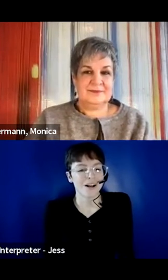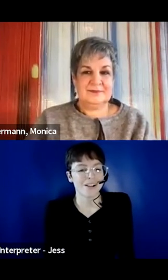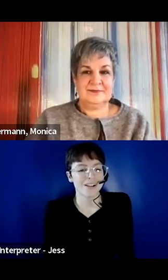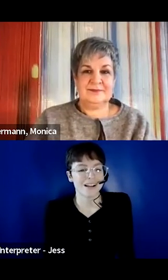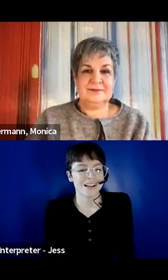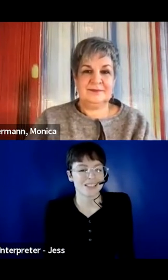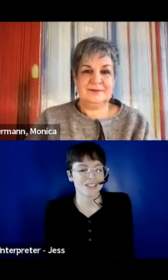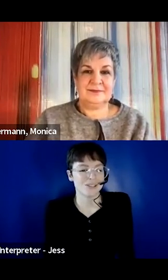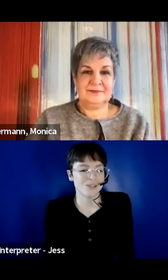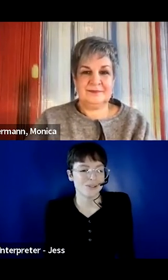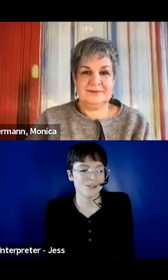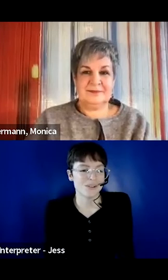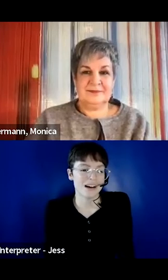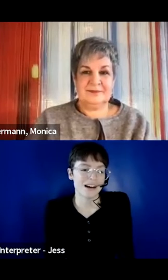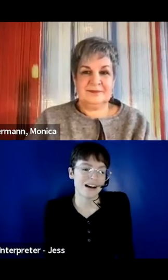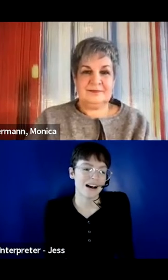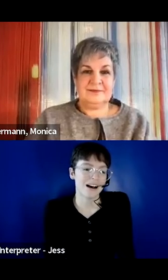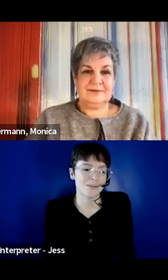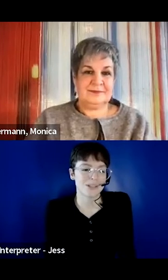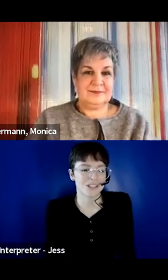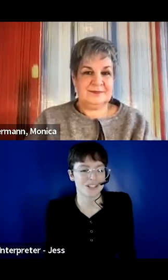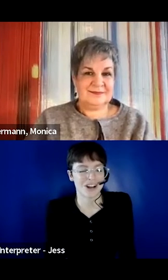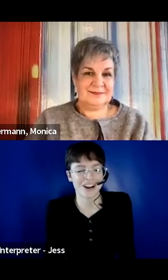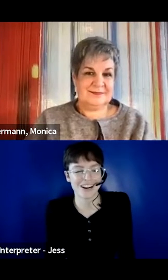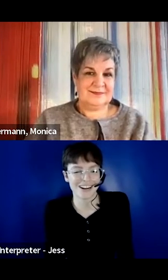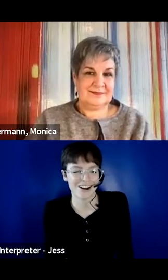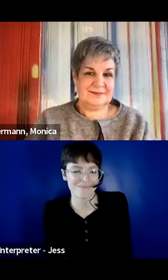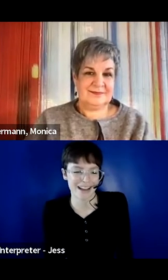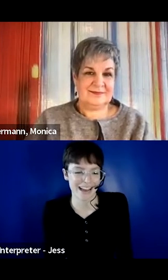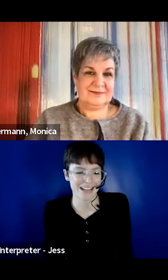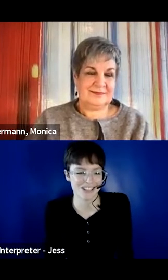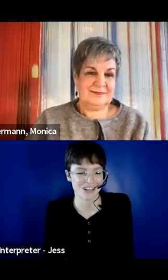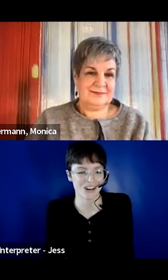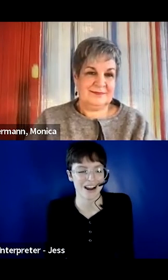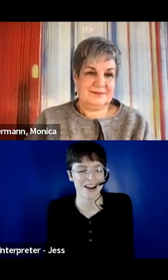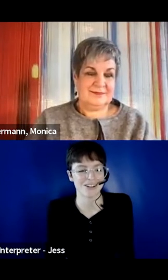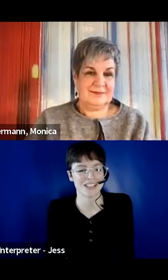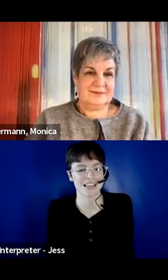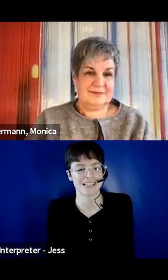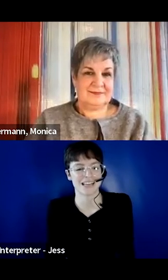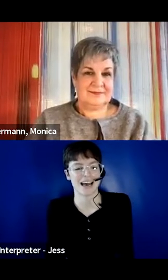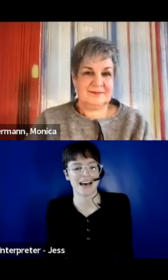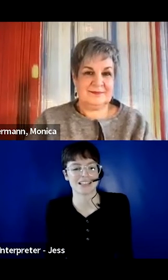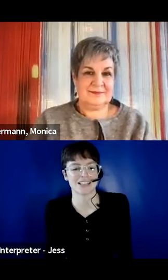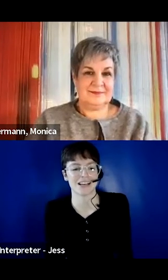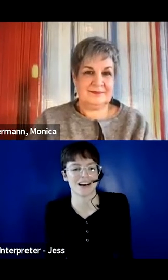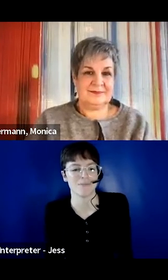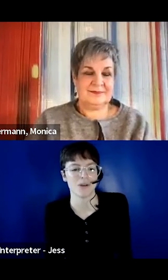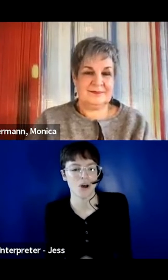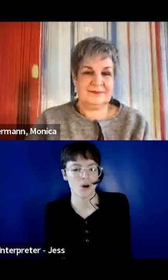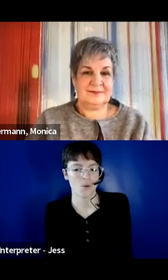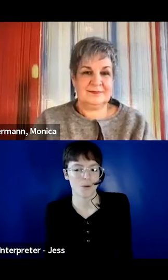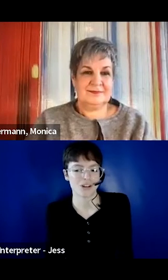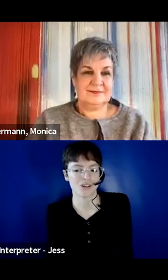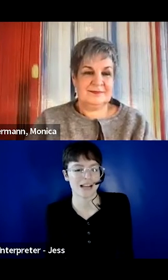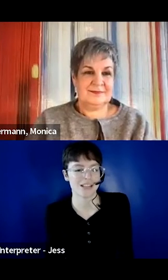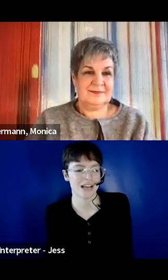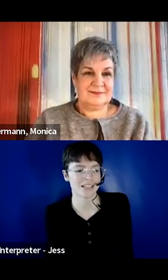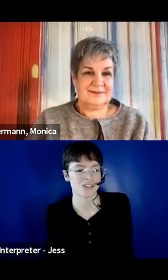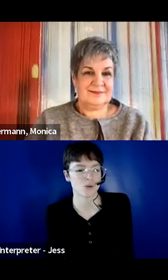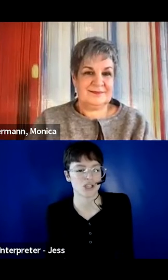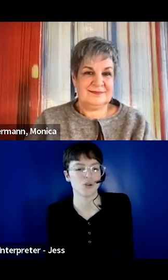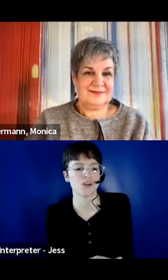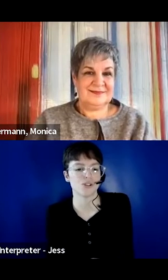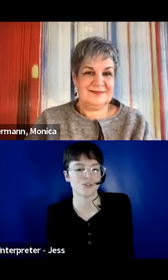Well, to start my answer, I would just like to ask, when you're